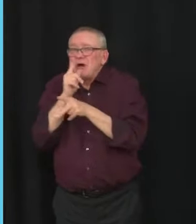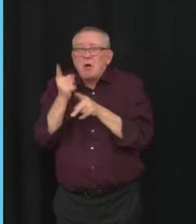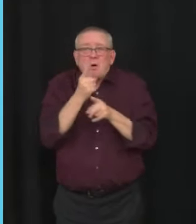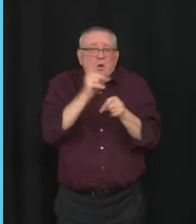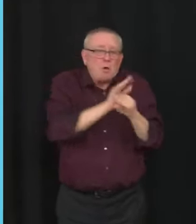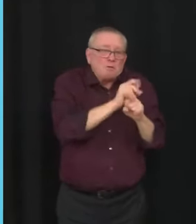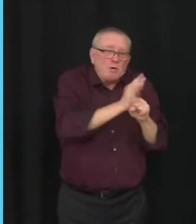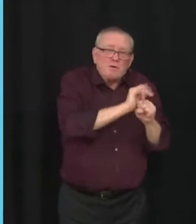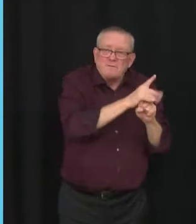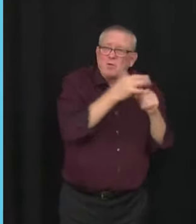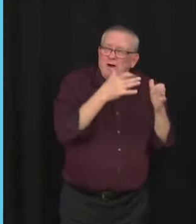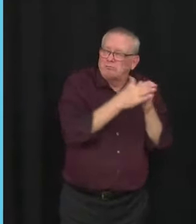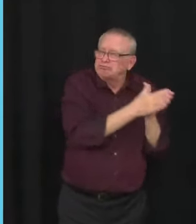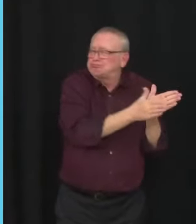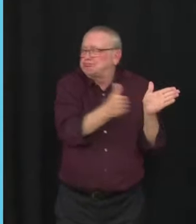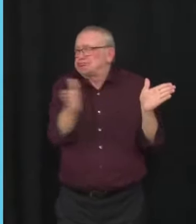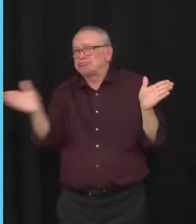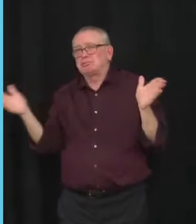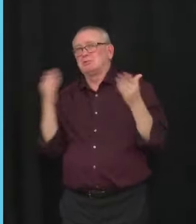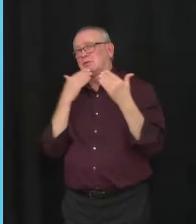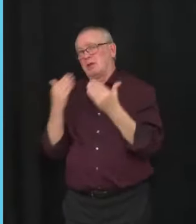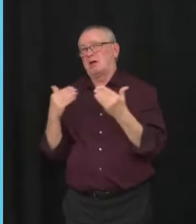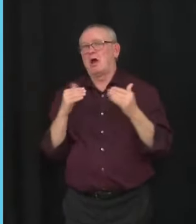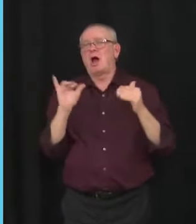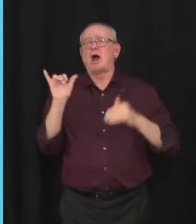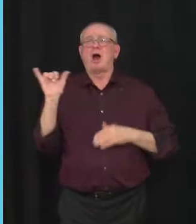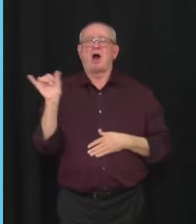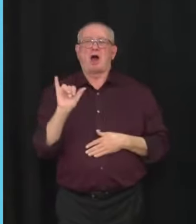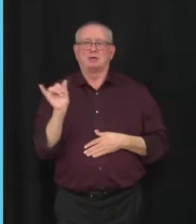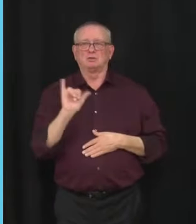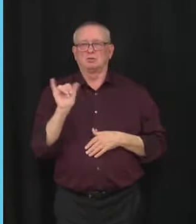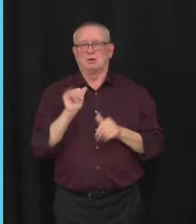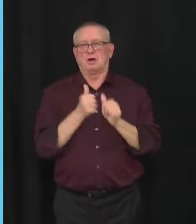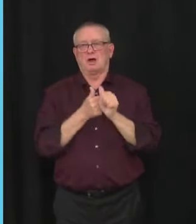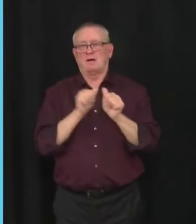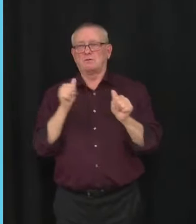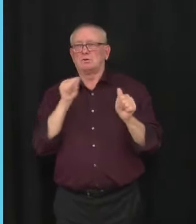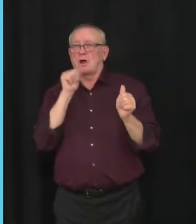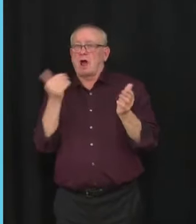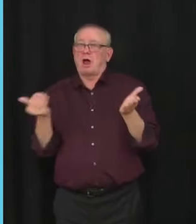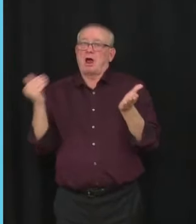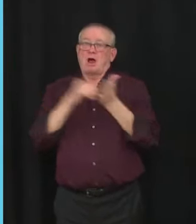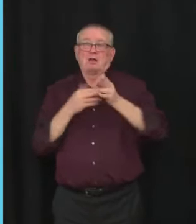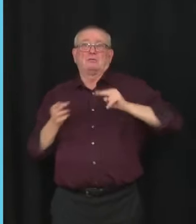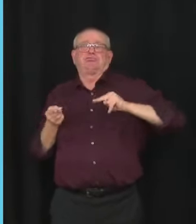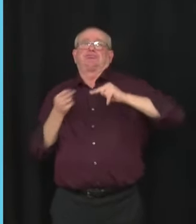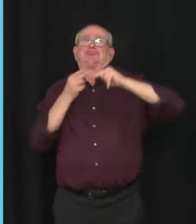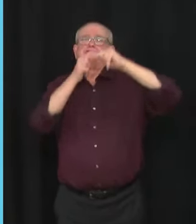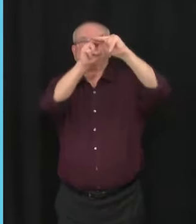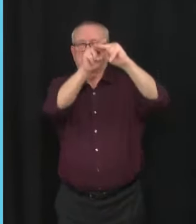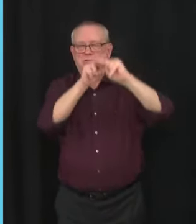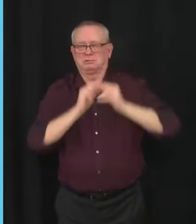disrupting our health system again. Thank you. I'll now invite Dr. Hinshaw to provide her update.